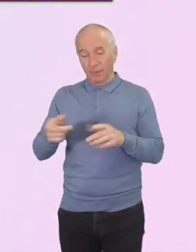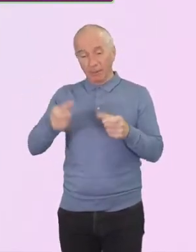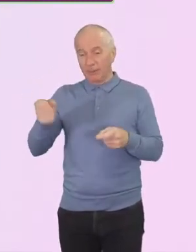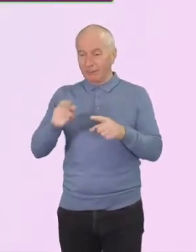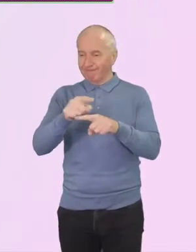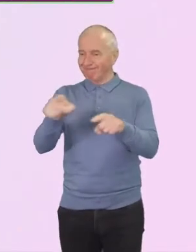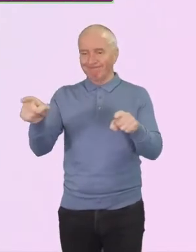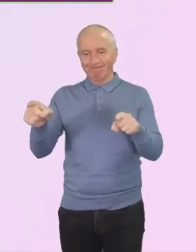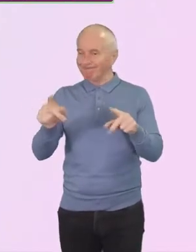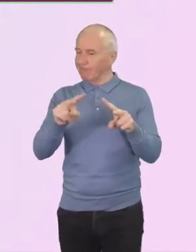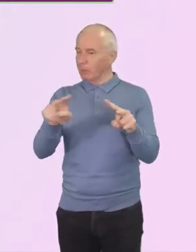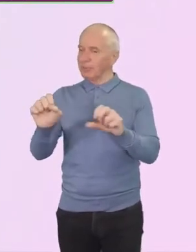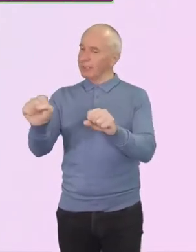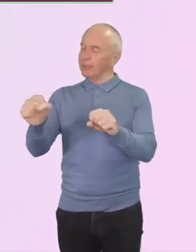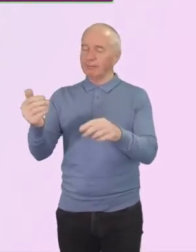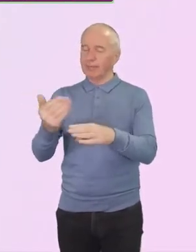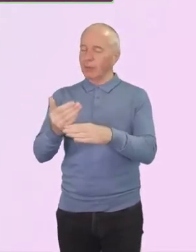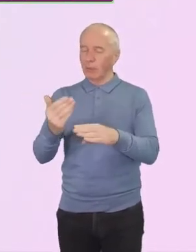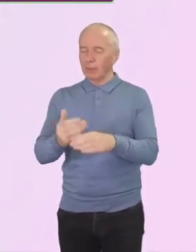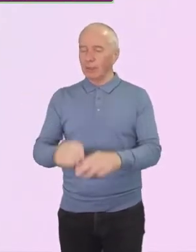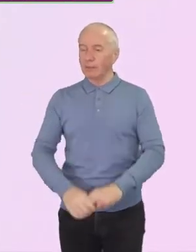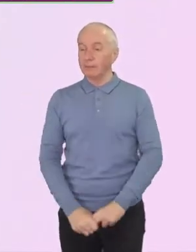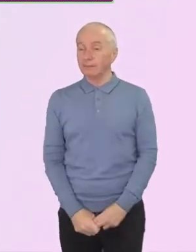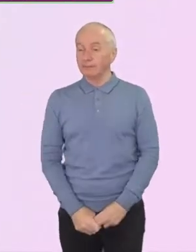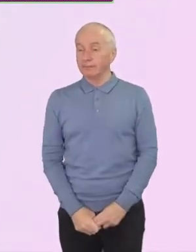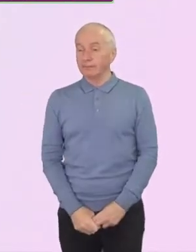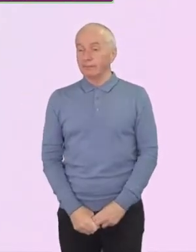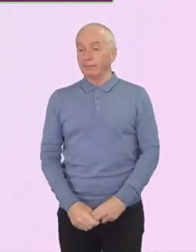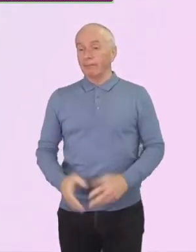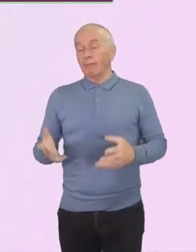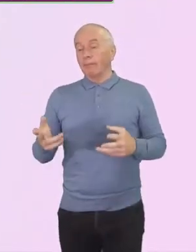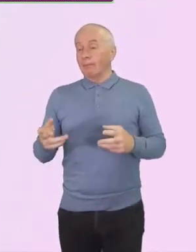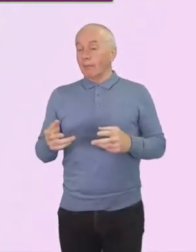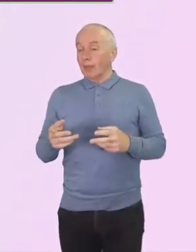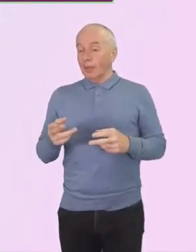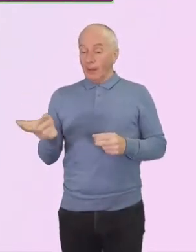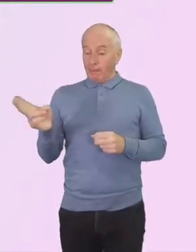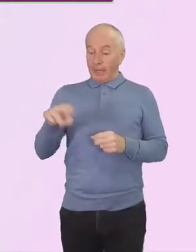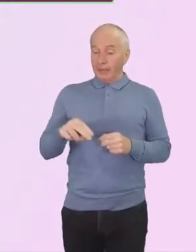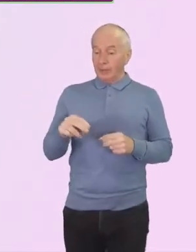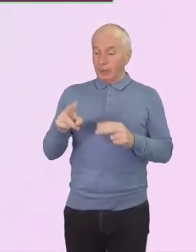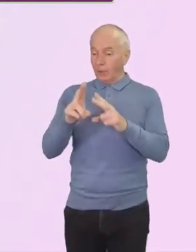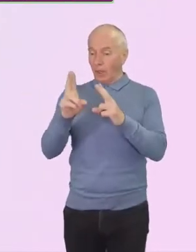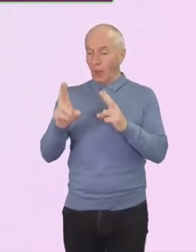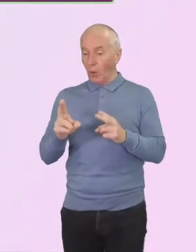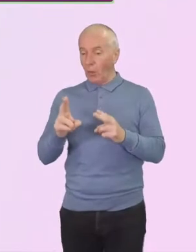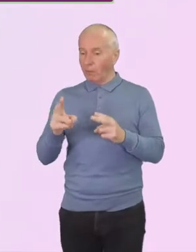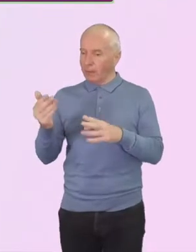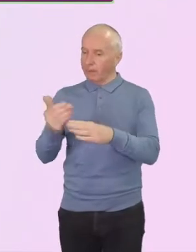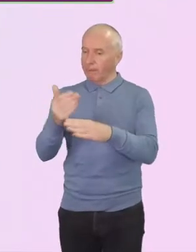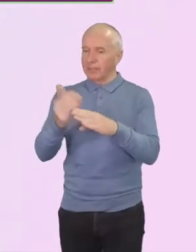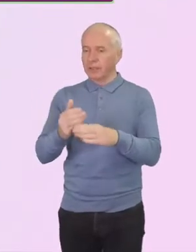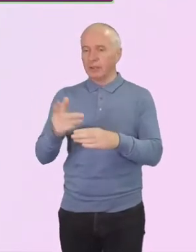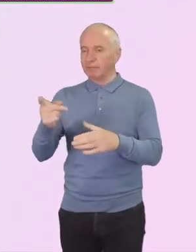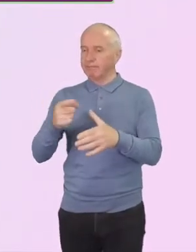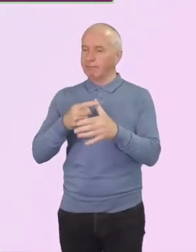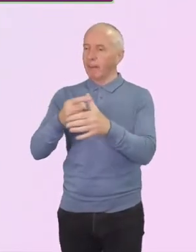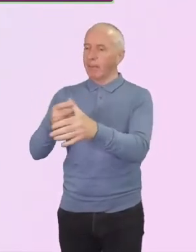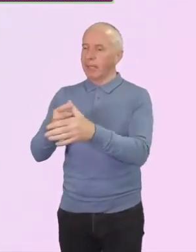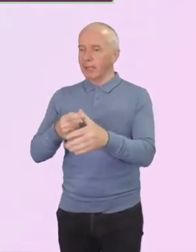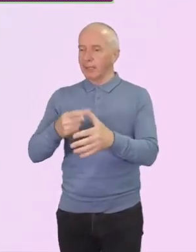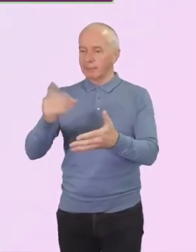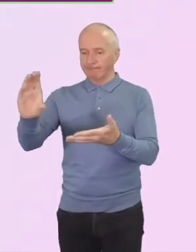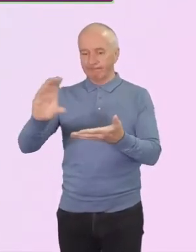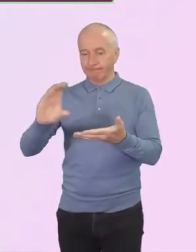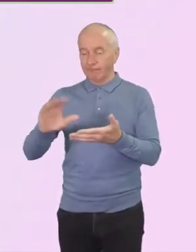I want to finish by going back to the Home Mission appeal figures. We continue to see a small but steady decline